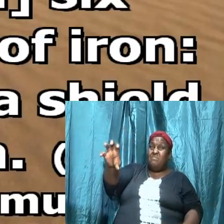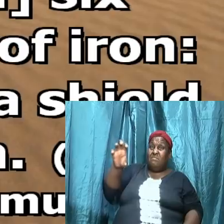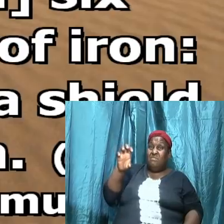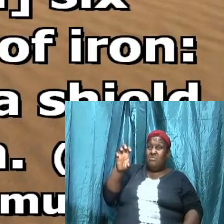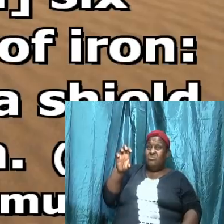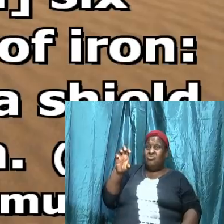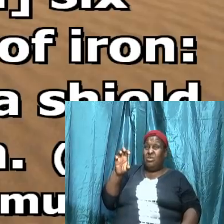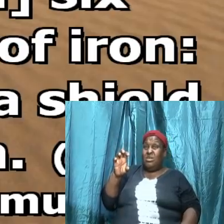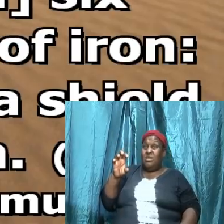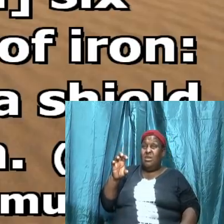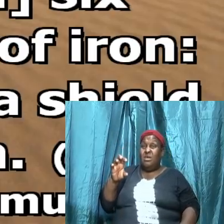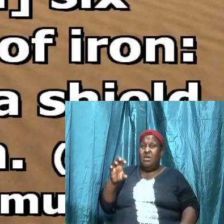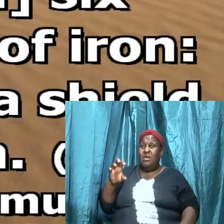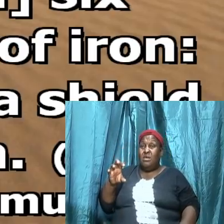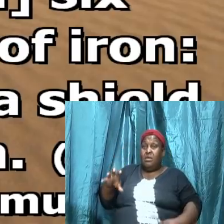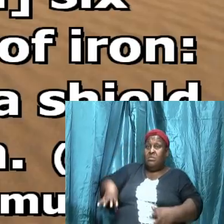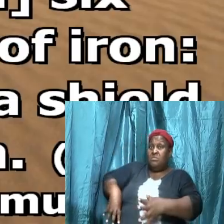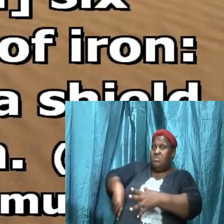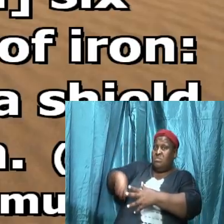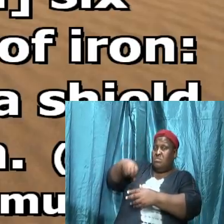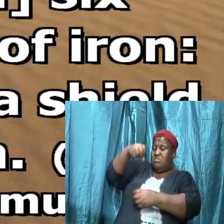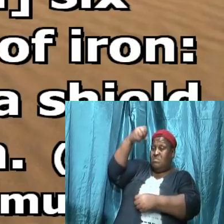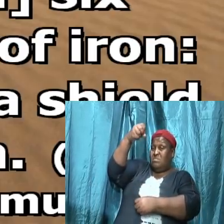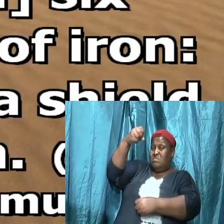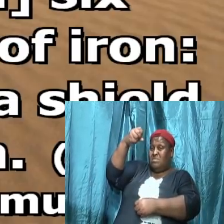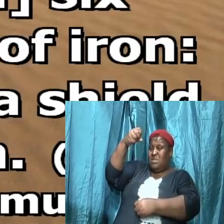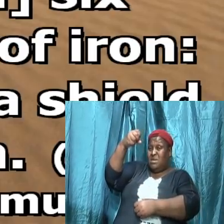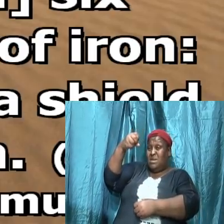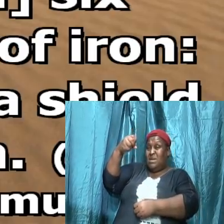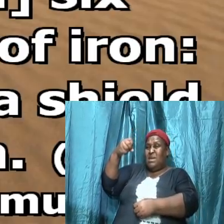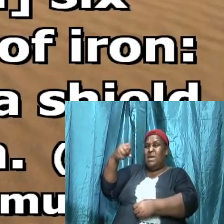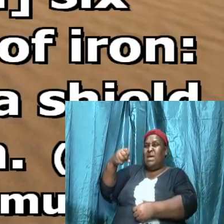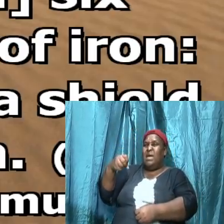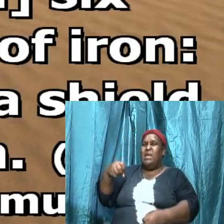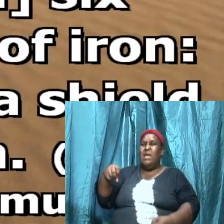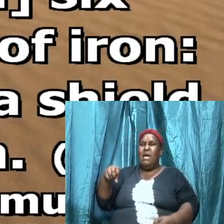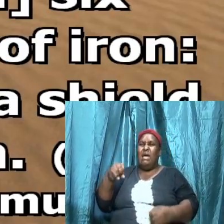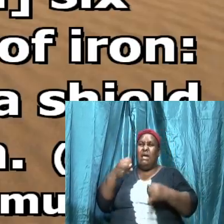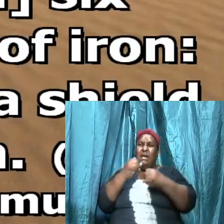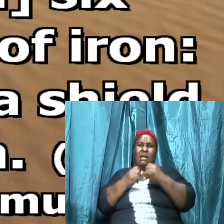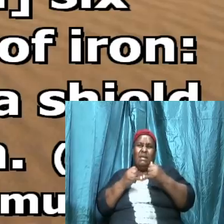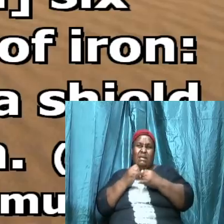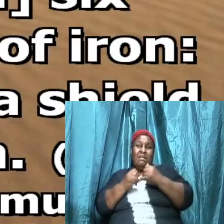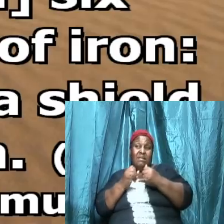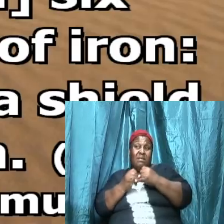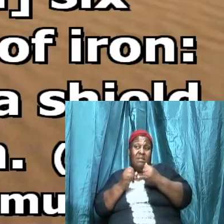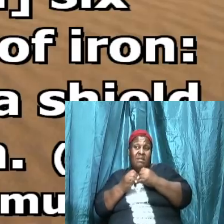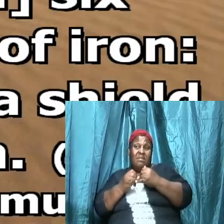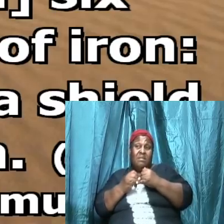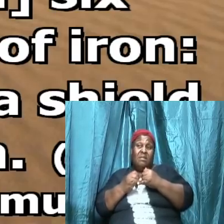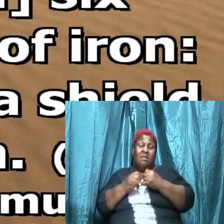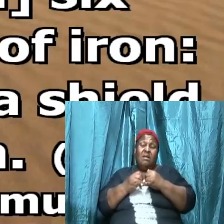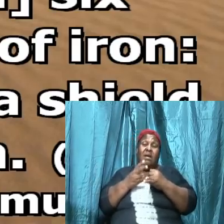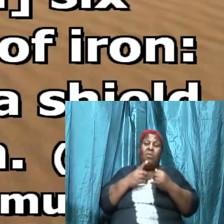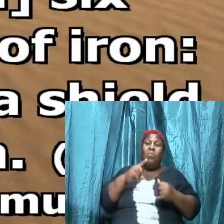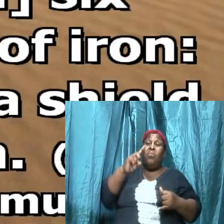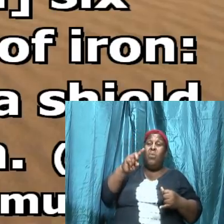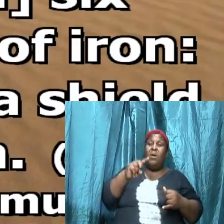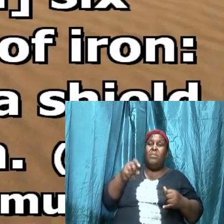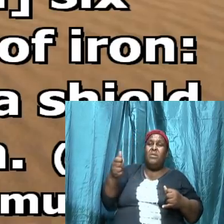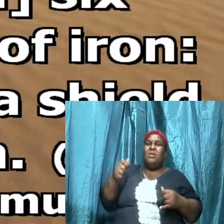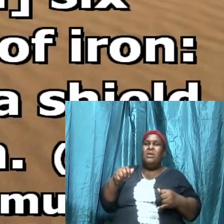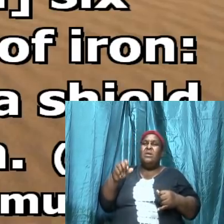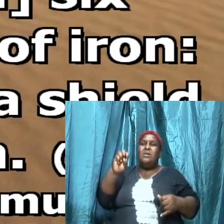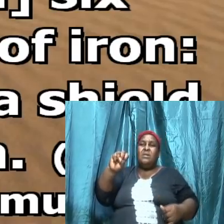the staff of his spear was like a weaver's beam and his spear's head with 600 shekels of iron and one